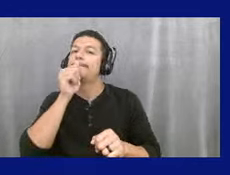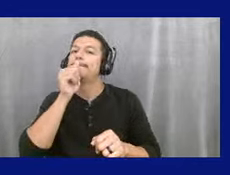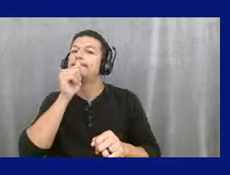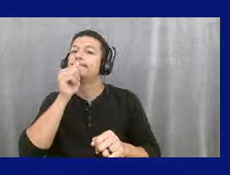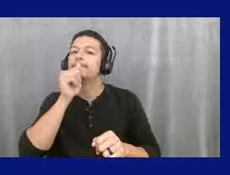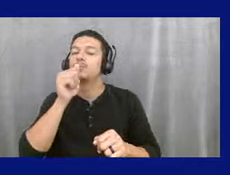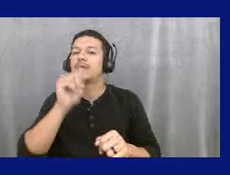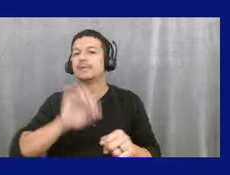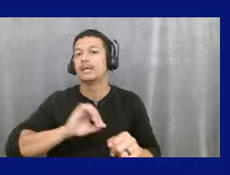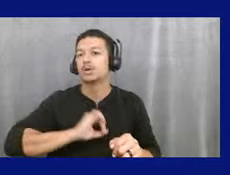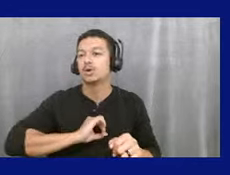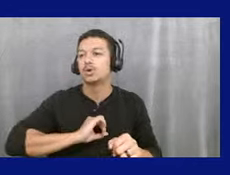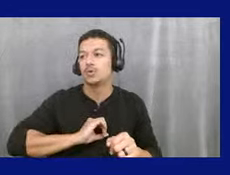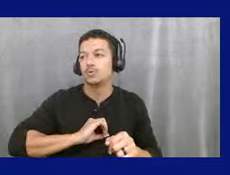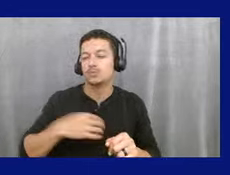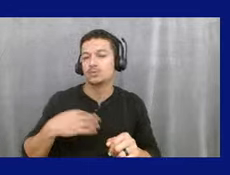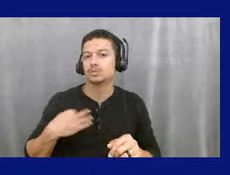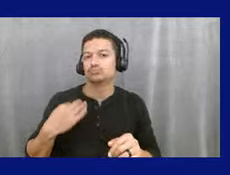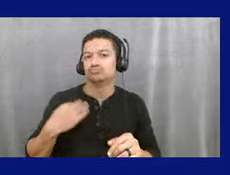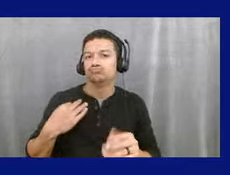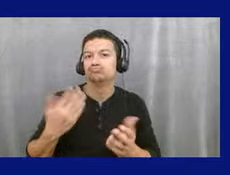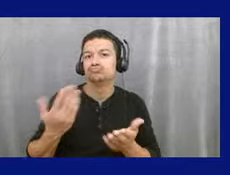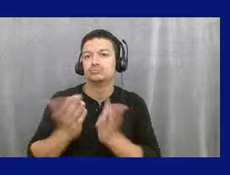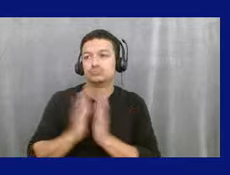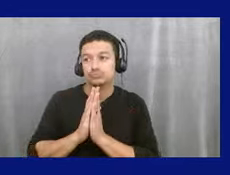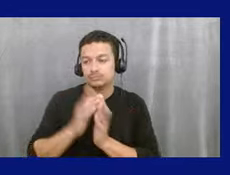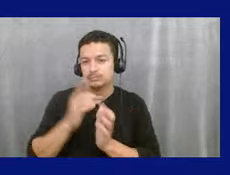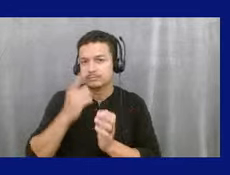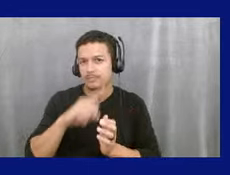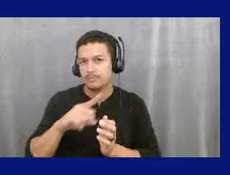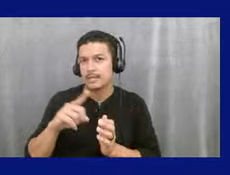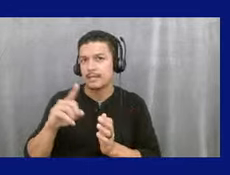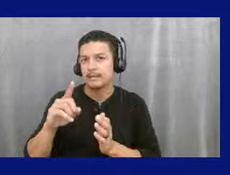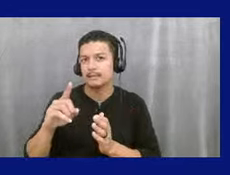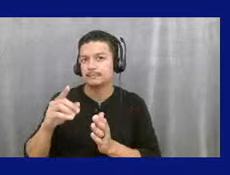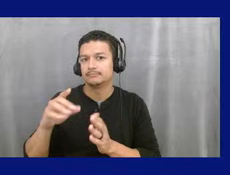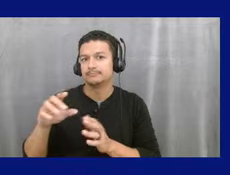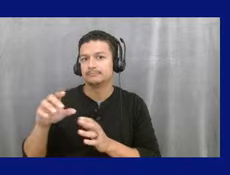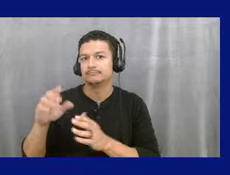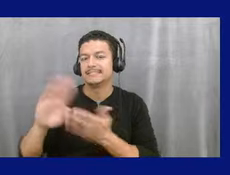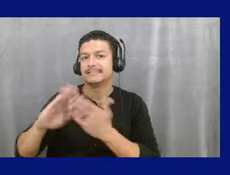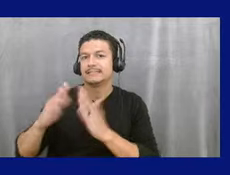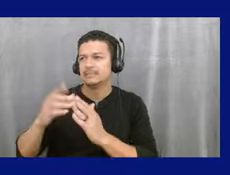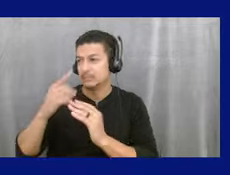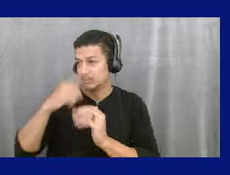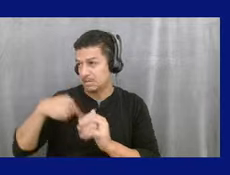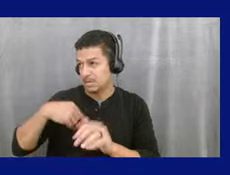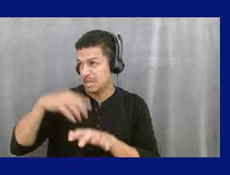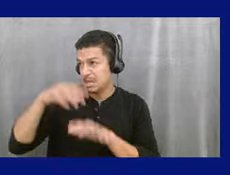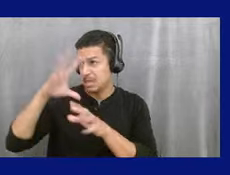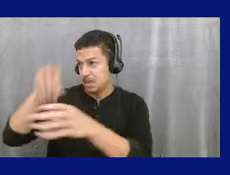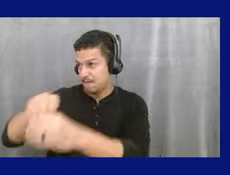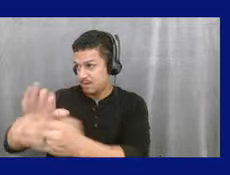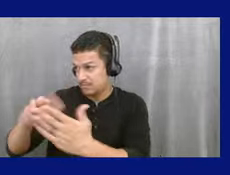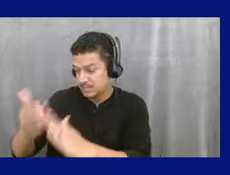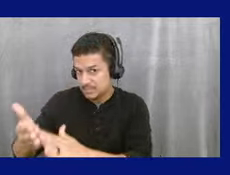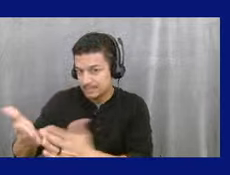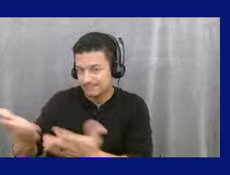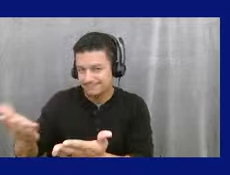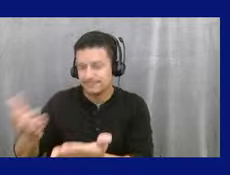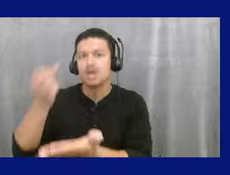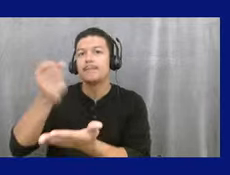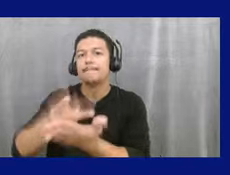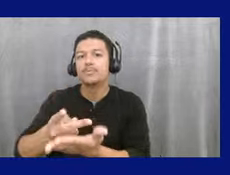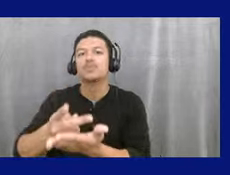um, and they essentially petition their adjacent city to come into the city voluntarily. This is approved by the city, uh,